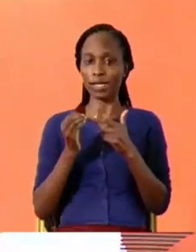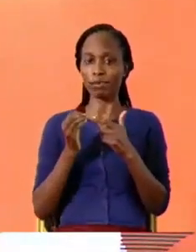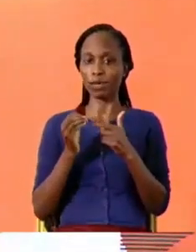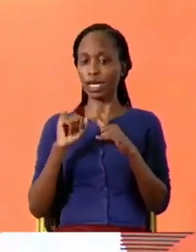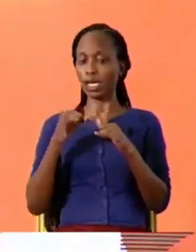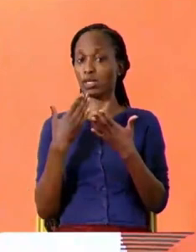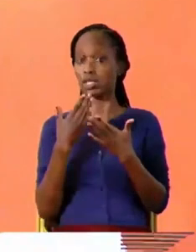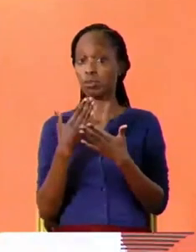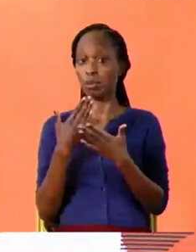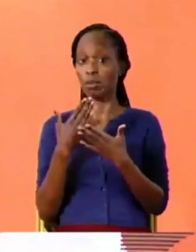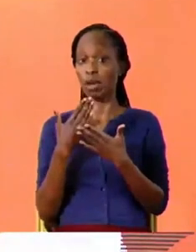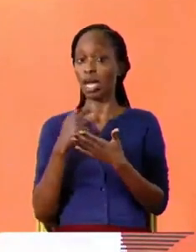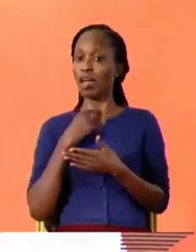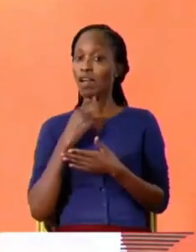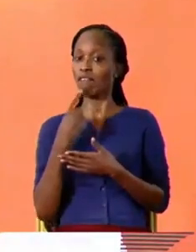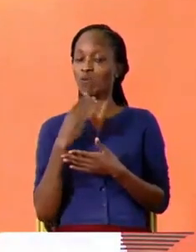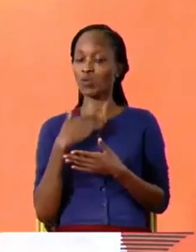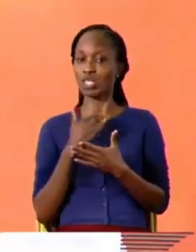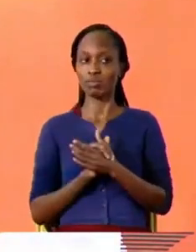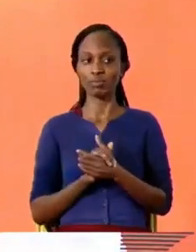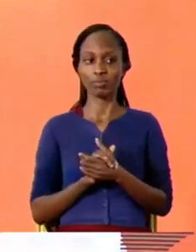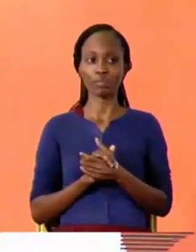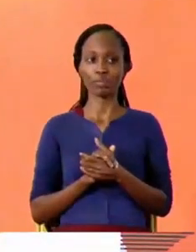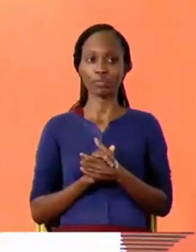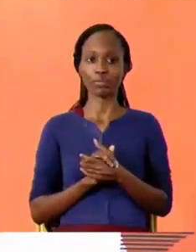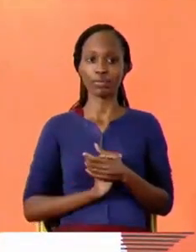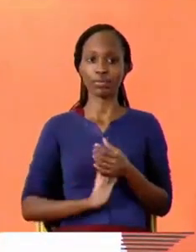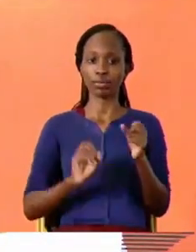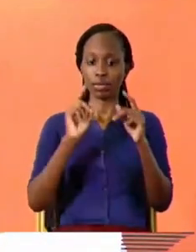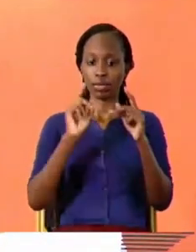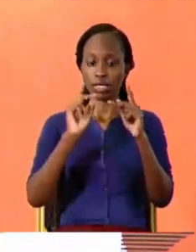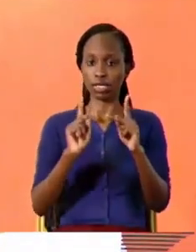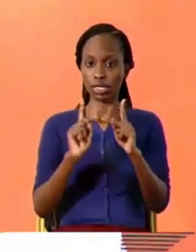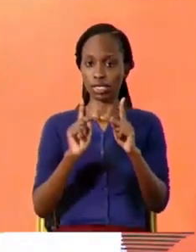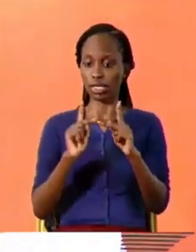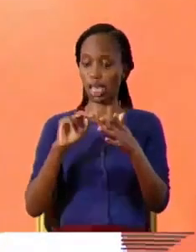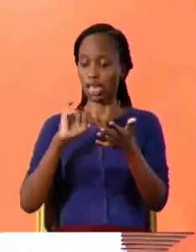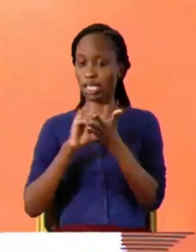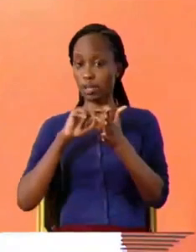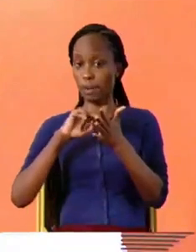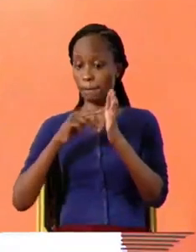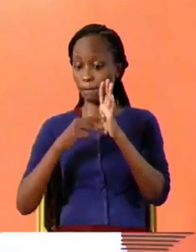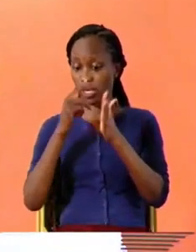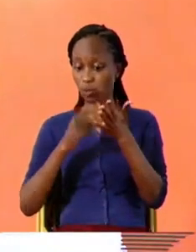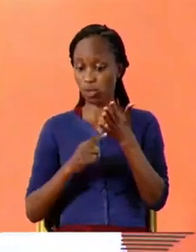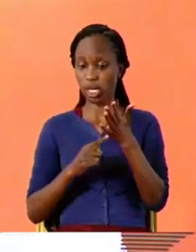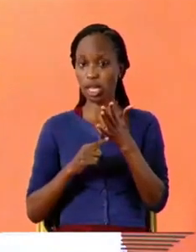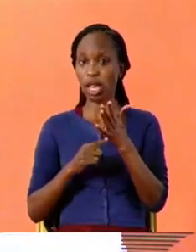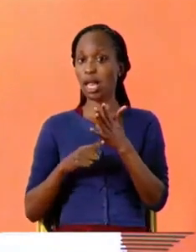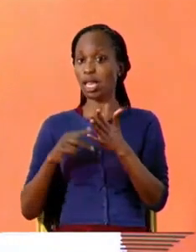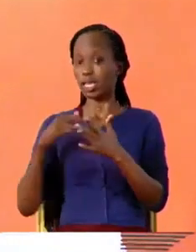newspapers so they are closed out of